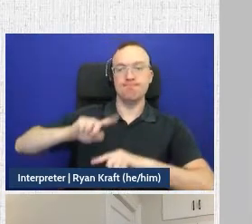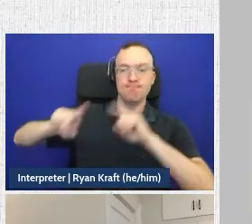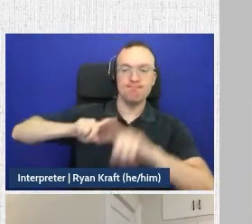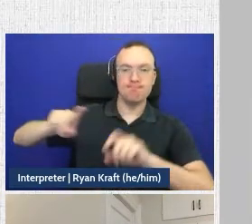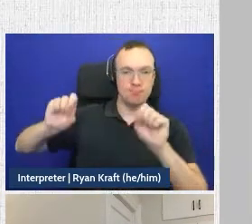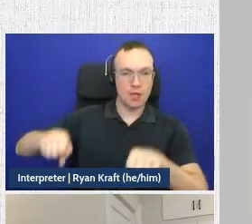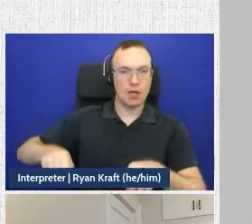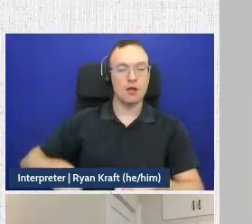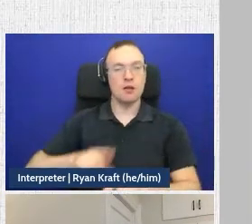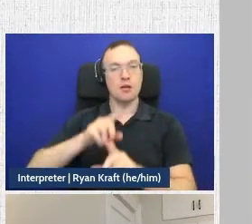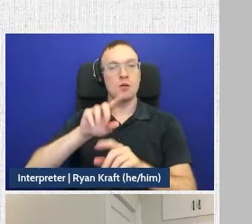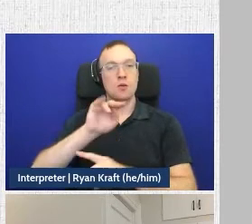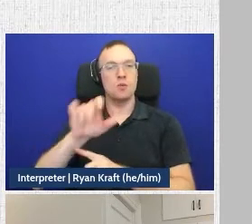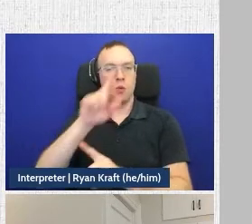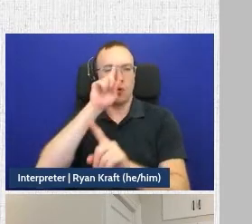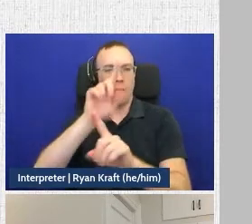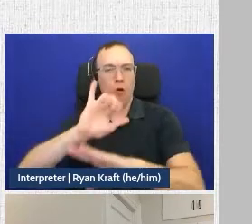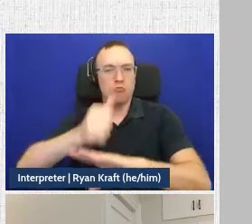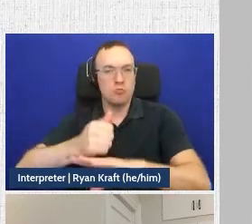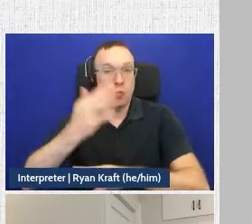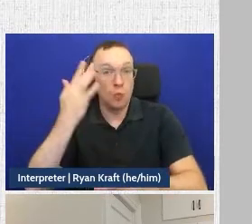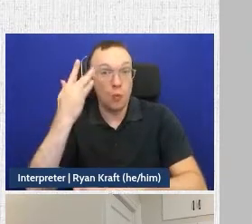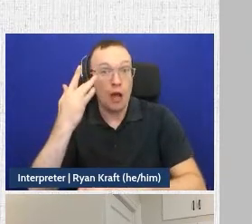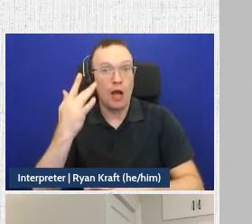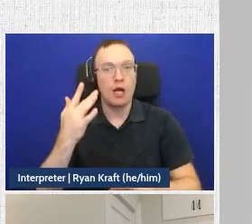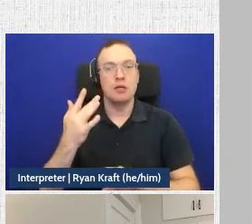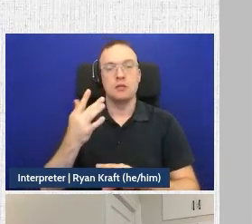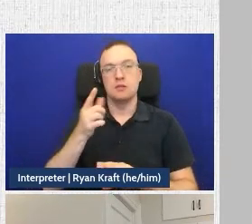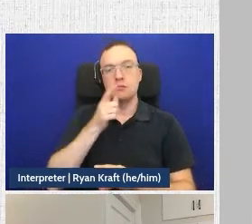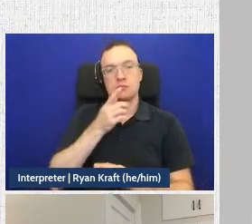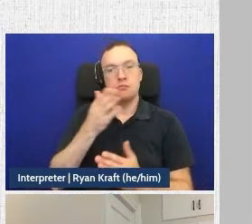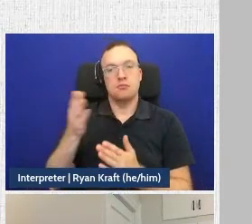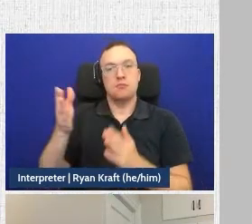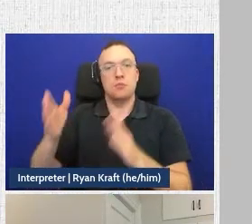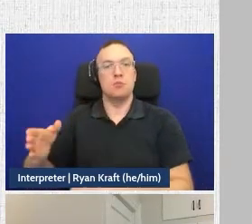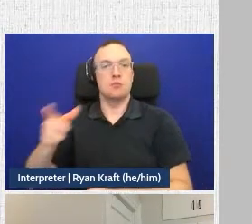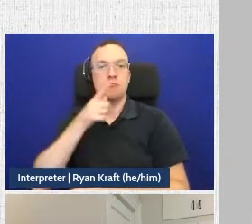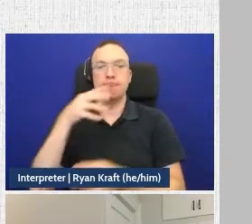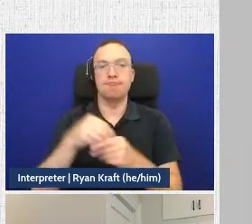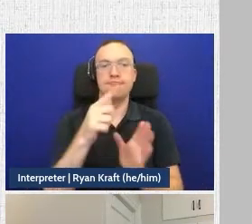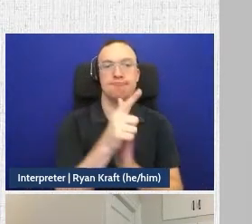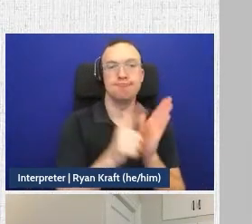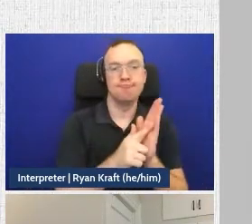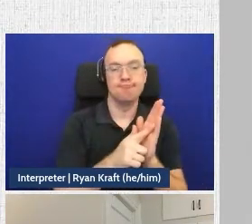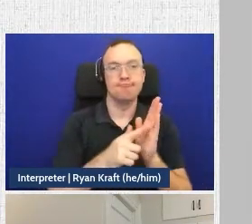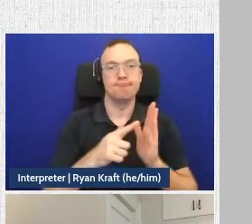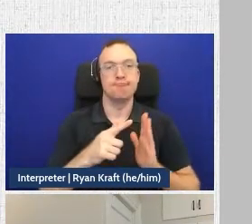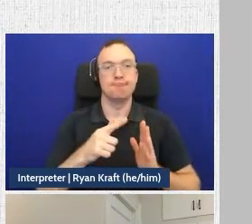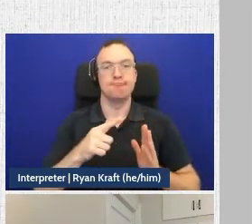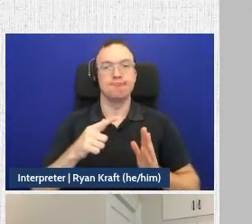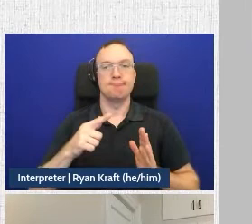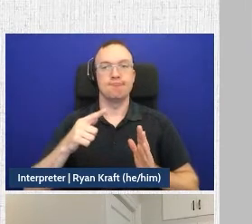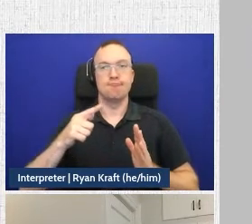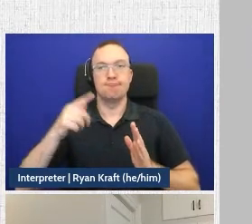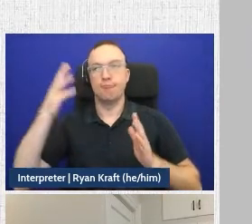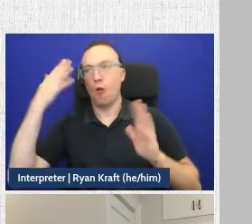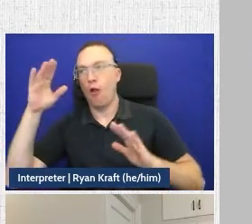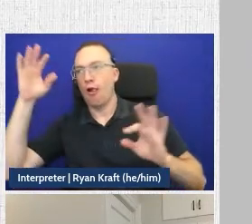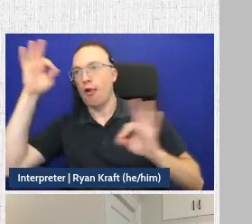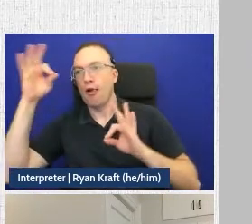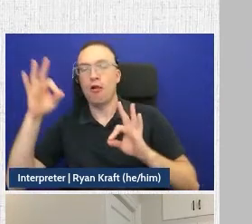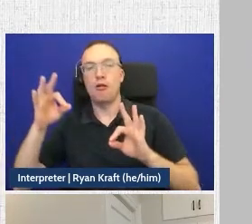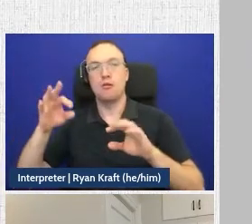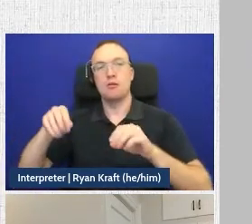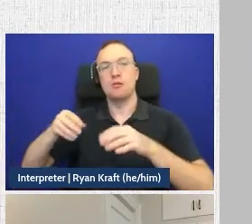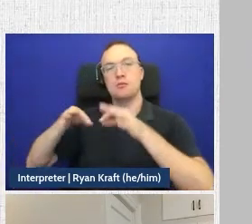of this tool is really to provide people outside of the legal profession, maybe self-represented litigants with employment law information in a straightforward